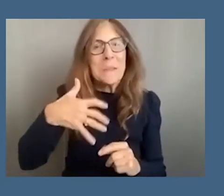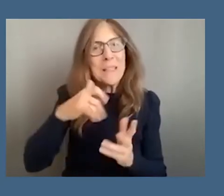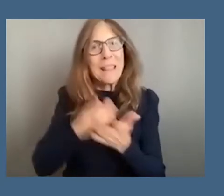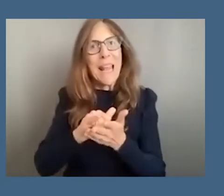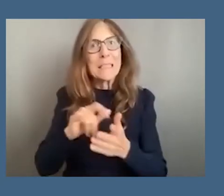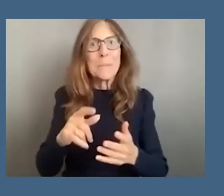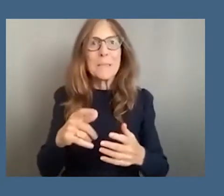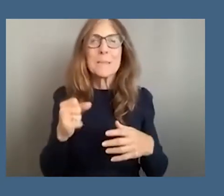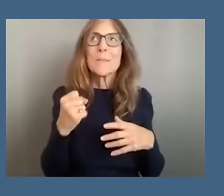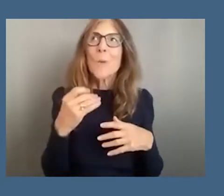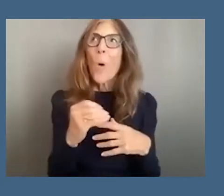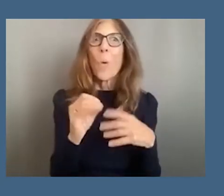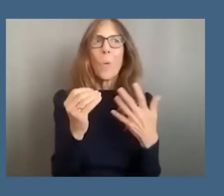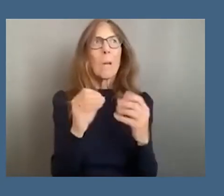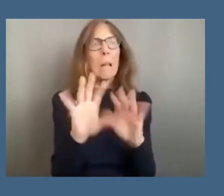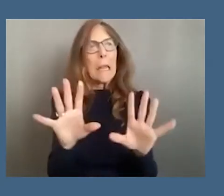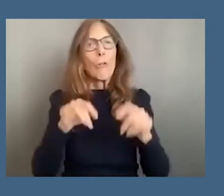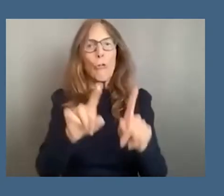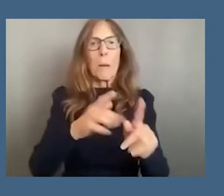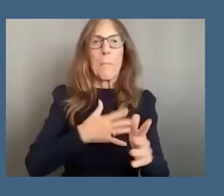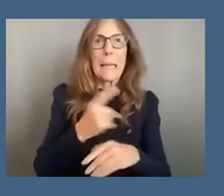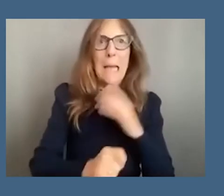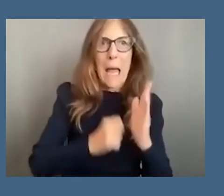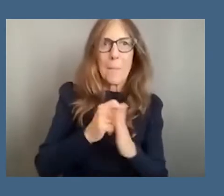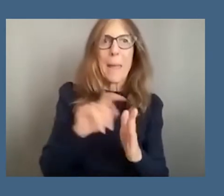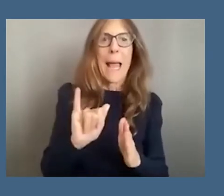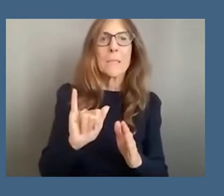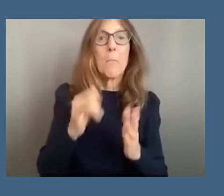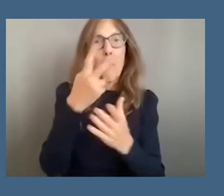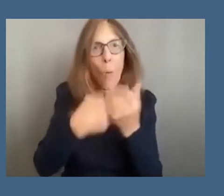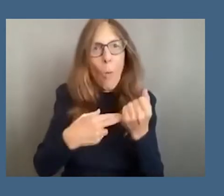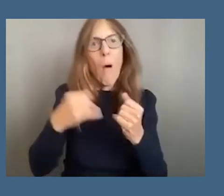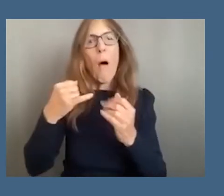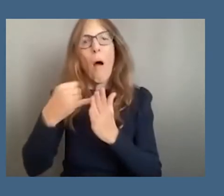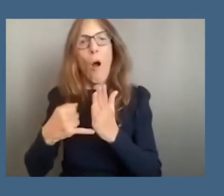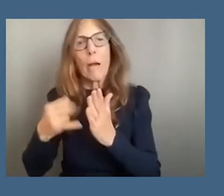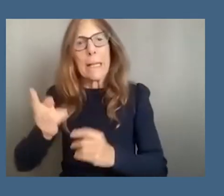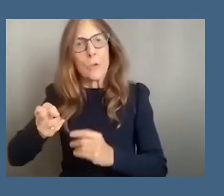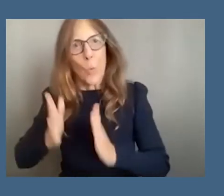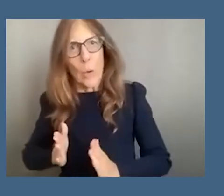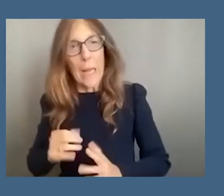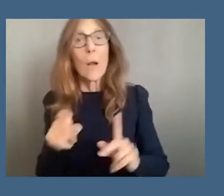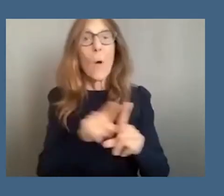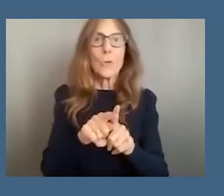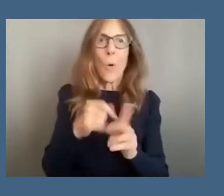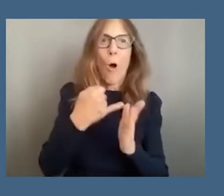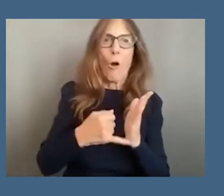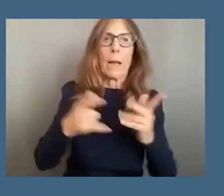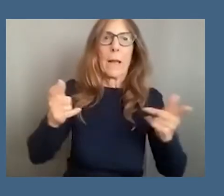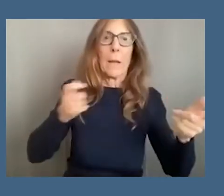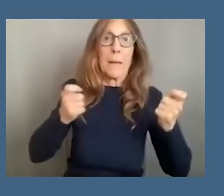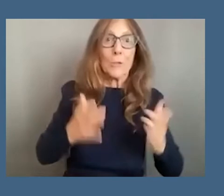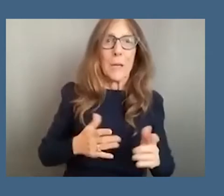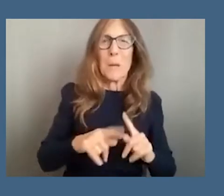present in my time as both an art historian and as an art administrator you know art making has always been